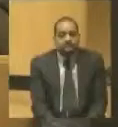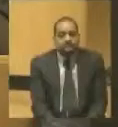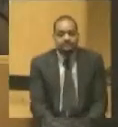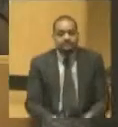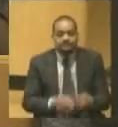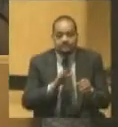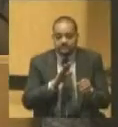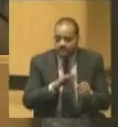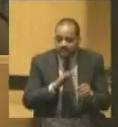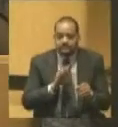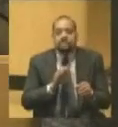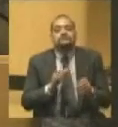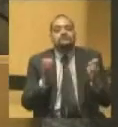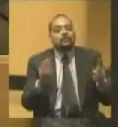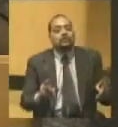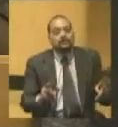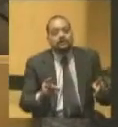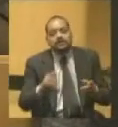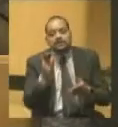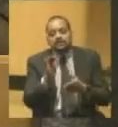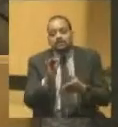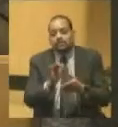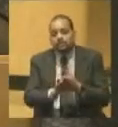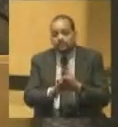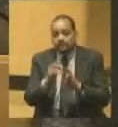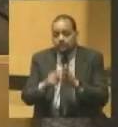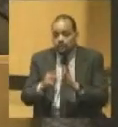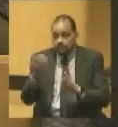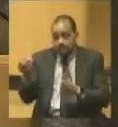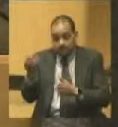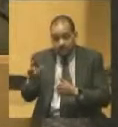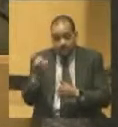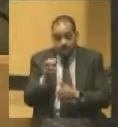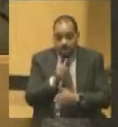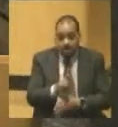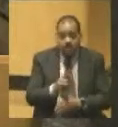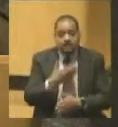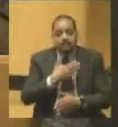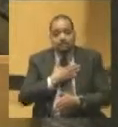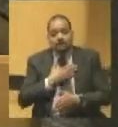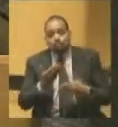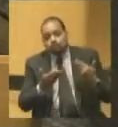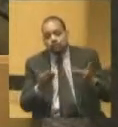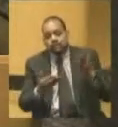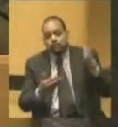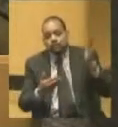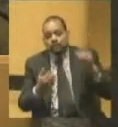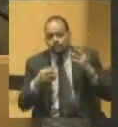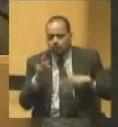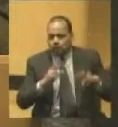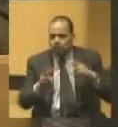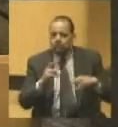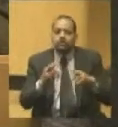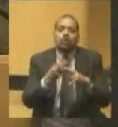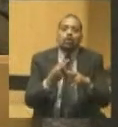Well, believe it or not, I worried about the title of this presentation, The Elections of 1863.